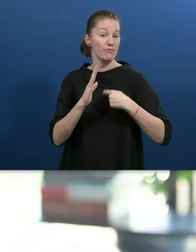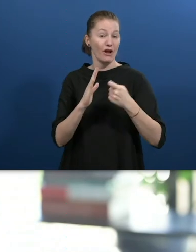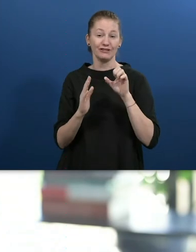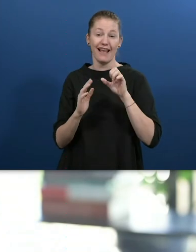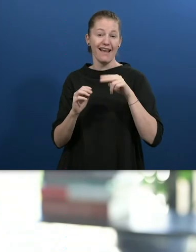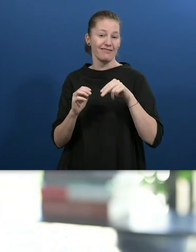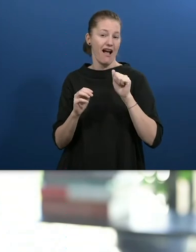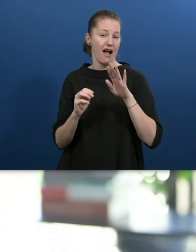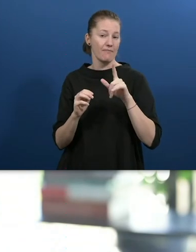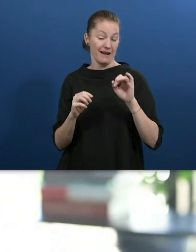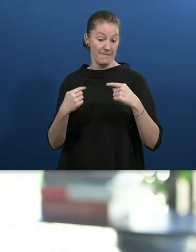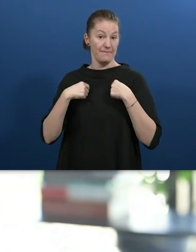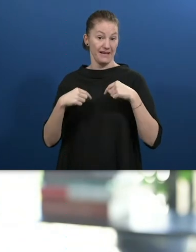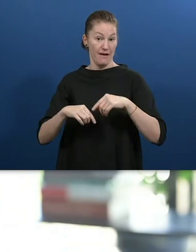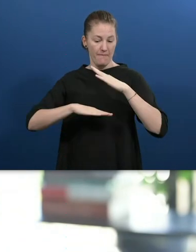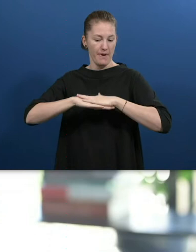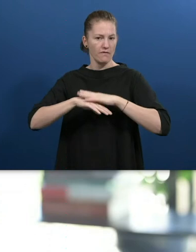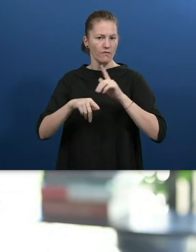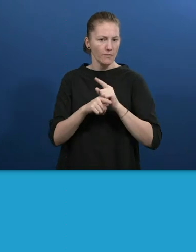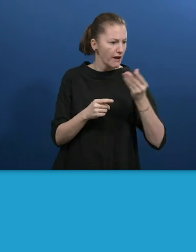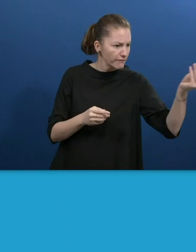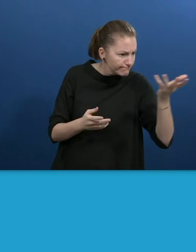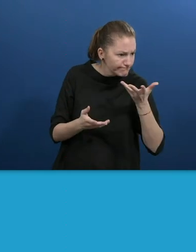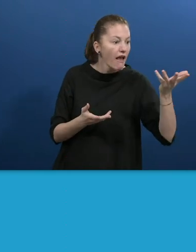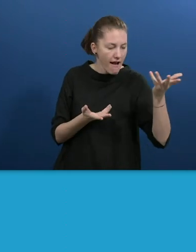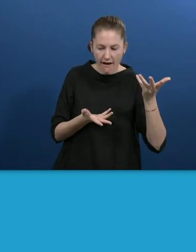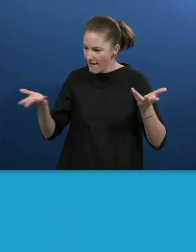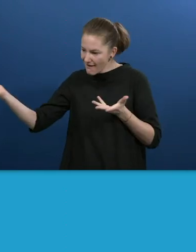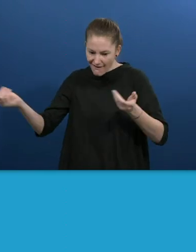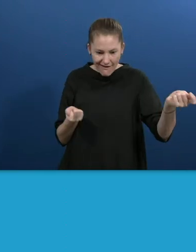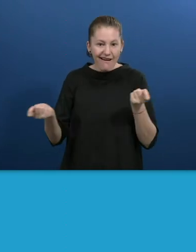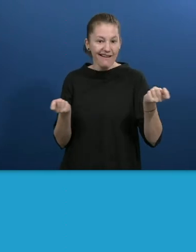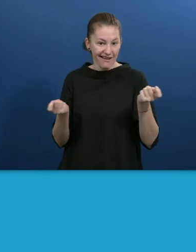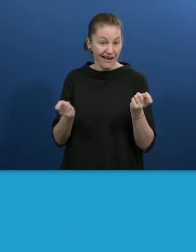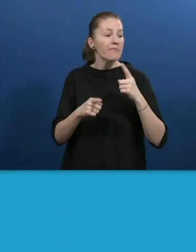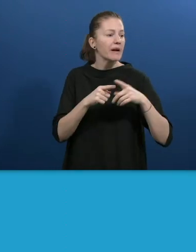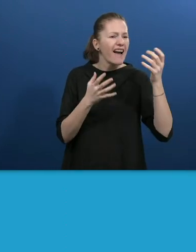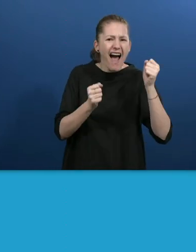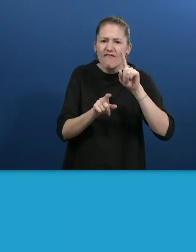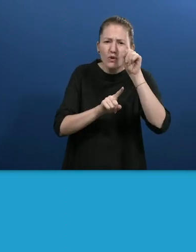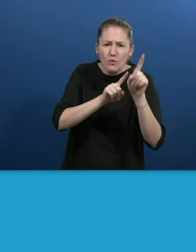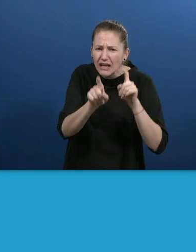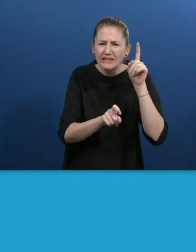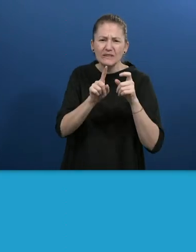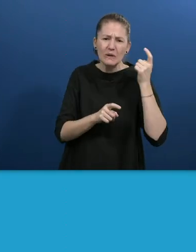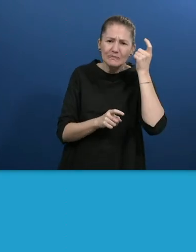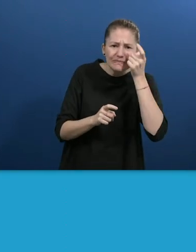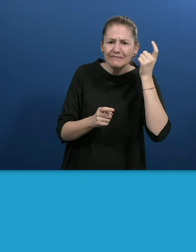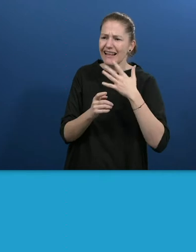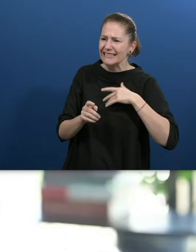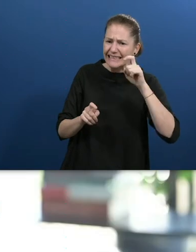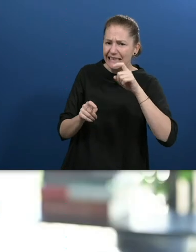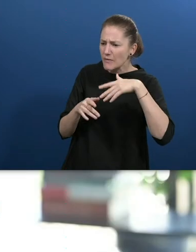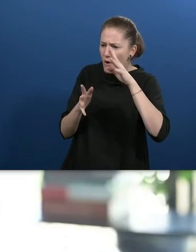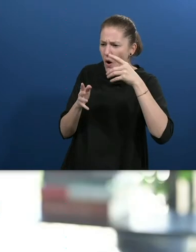organizations can leverage on their invaluable insights by carrying out online service for persons with disabilities. And